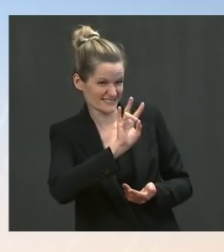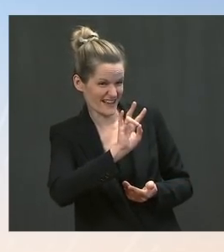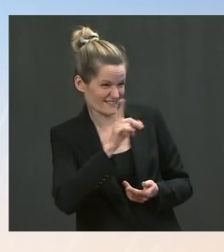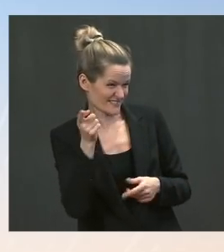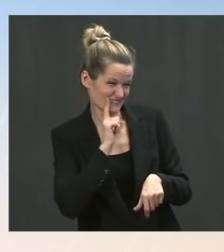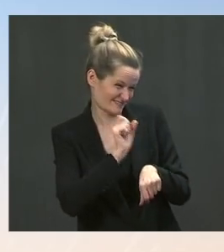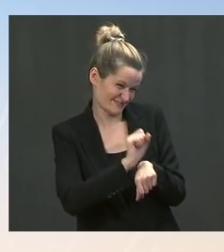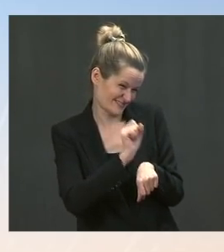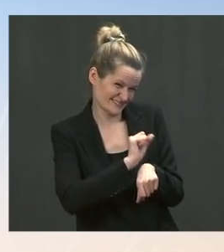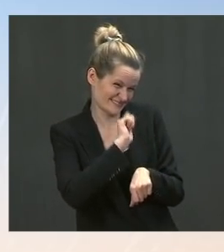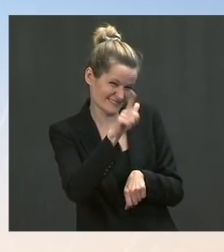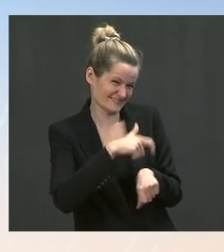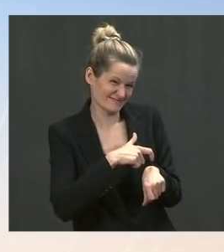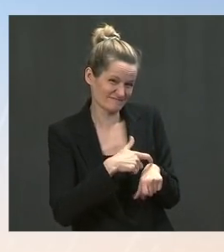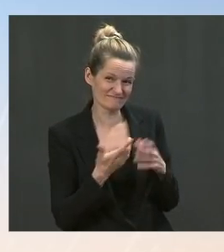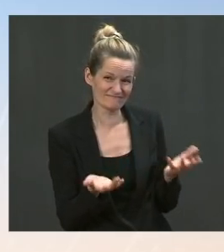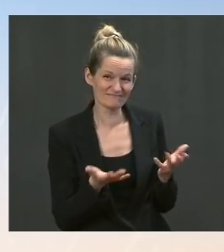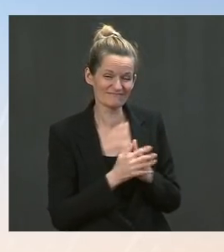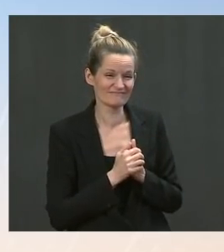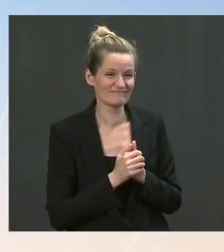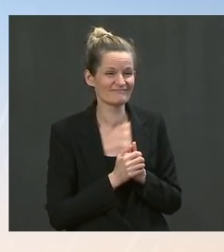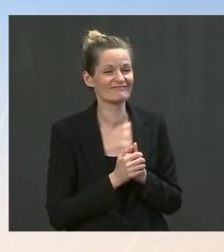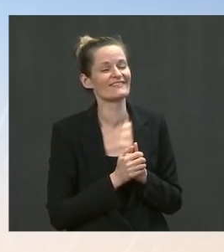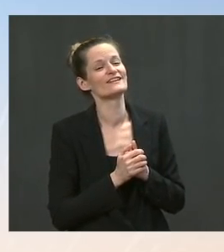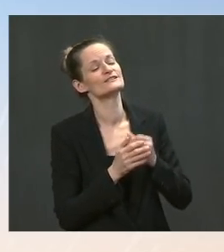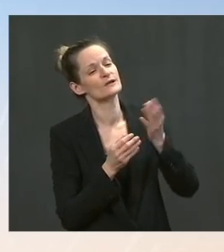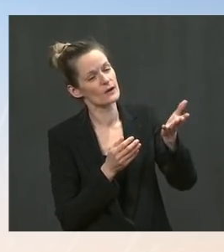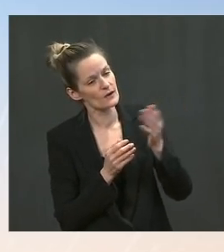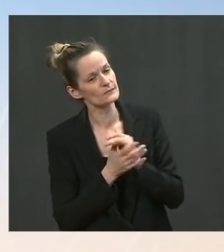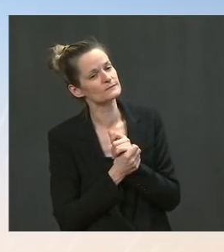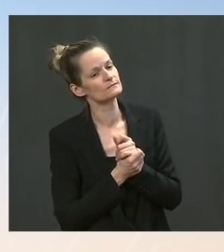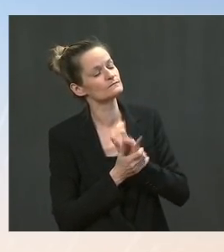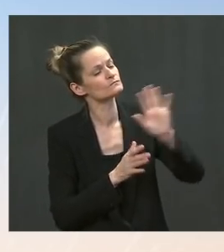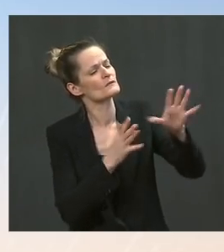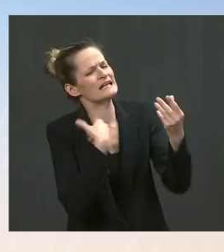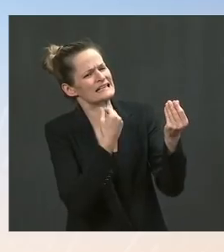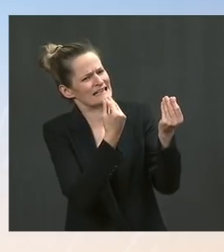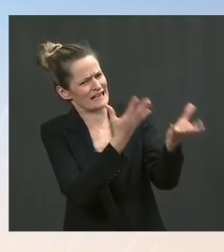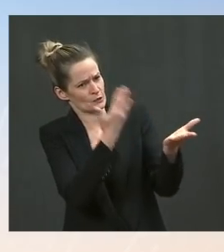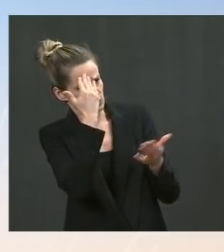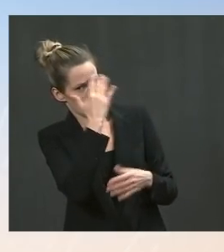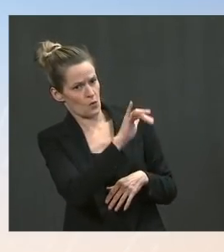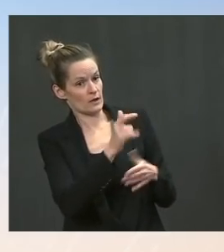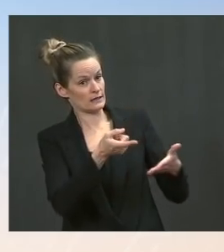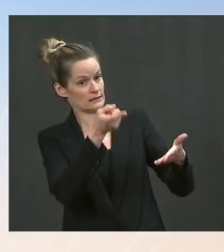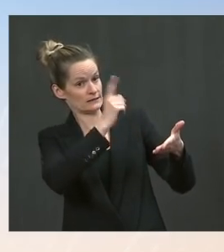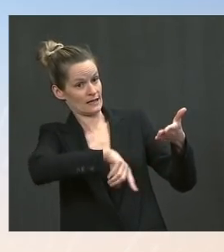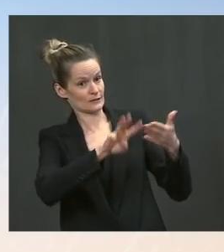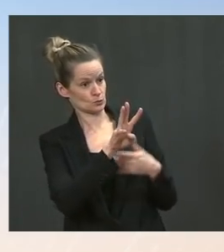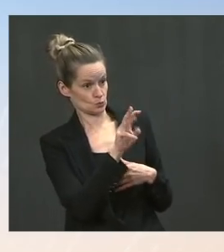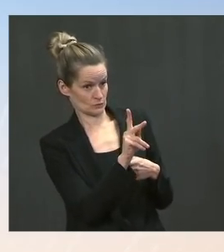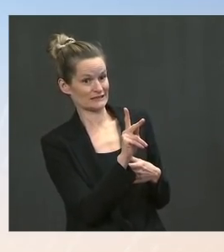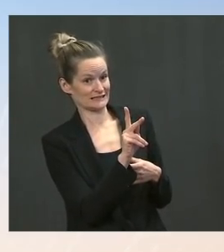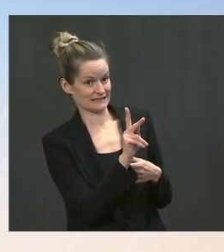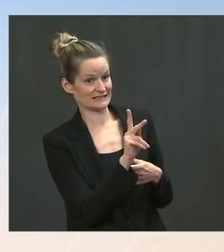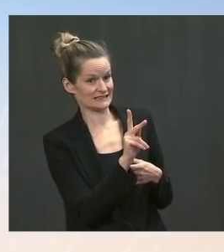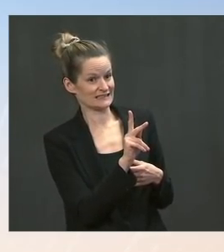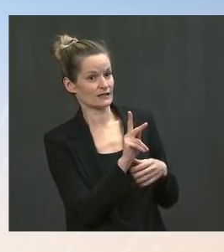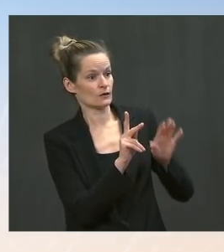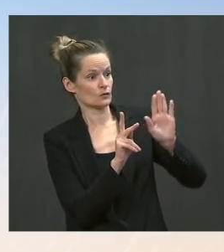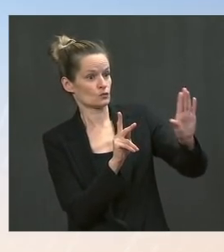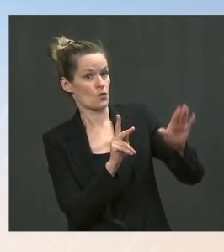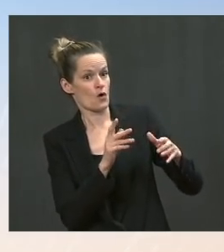wasn't always the intention, as you all know. And so I just wanted to give you all a heads up about your own plans that we expect him to be here